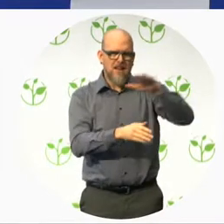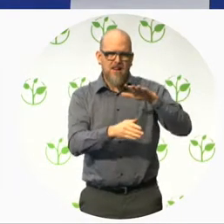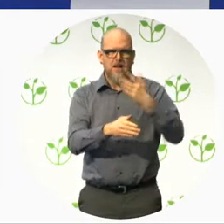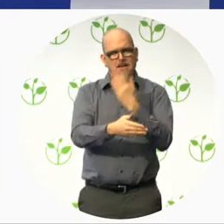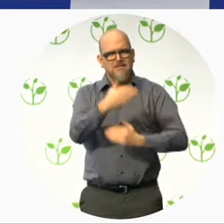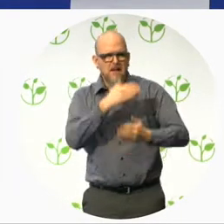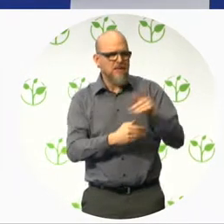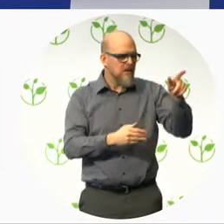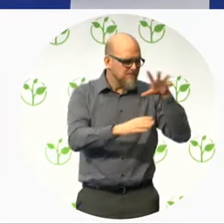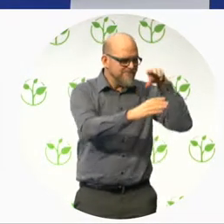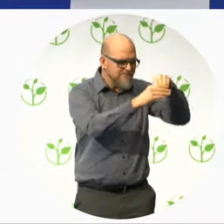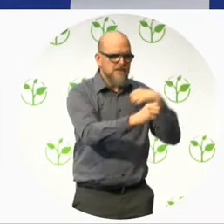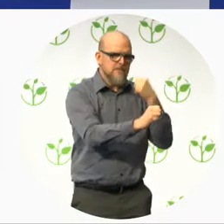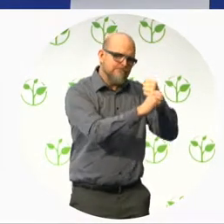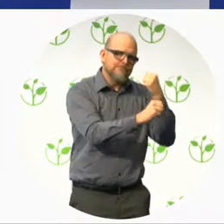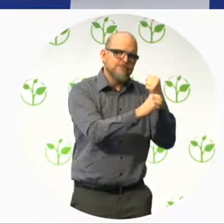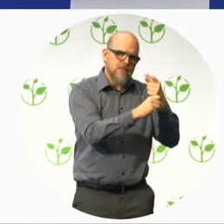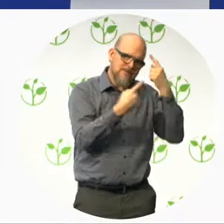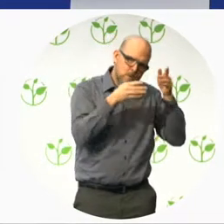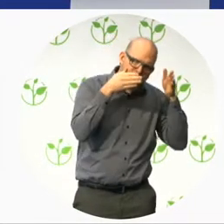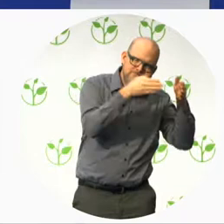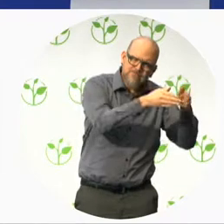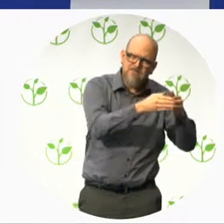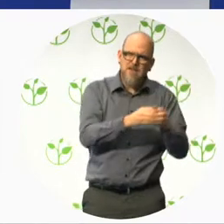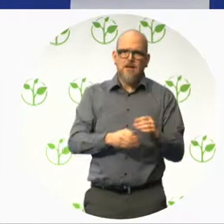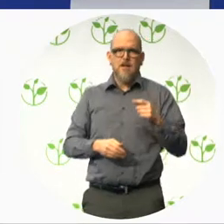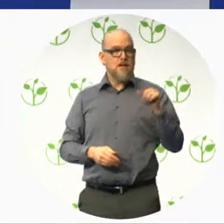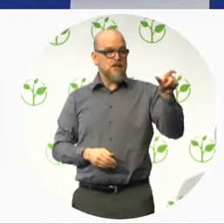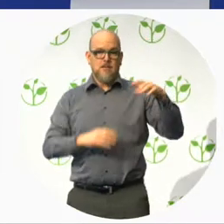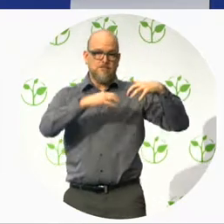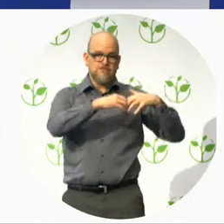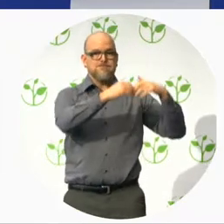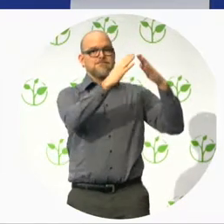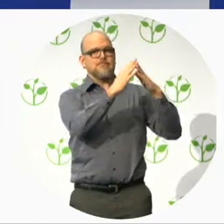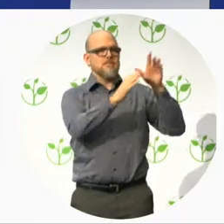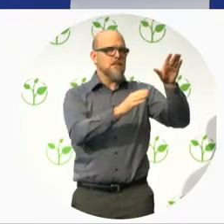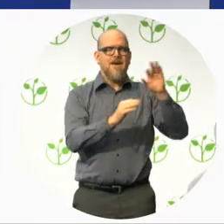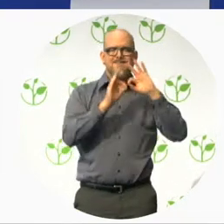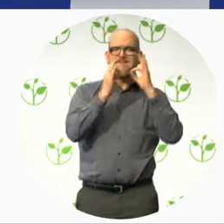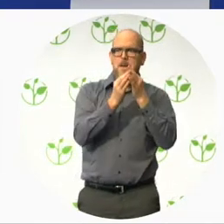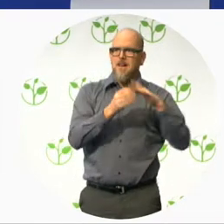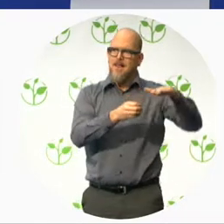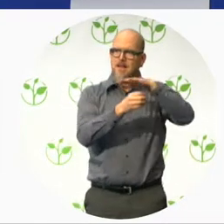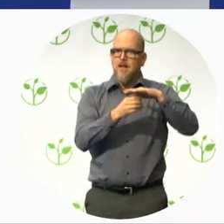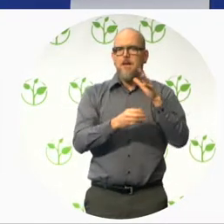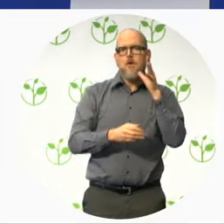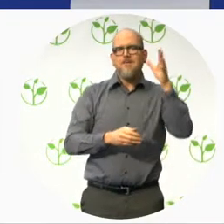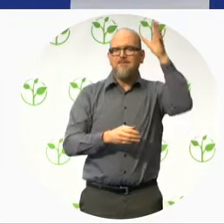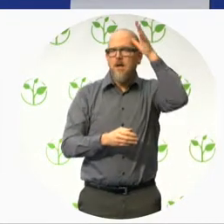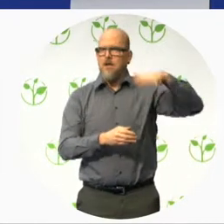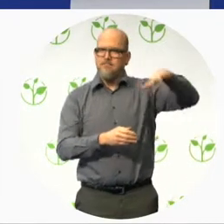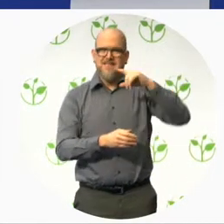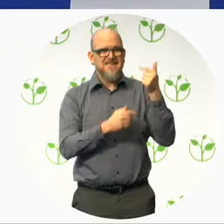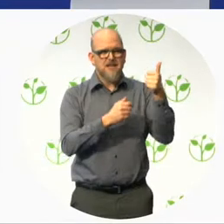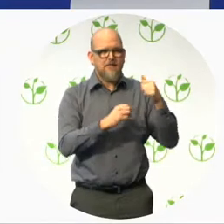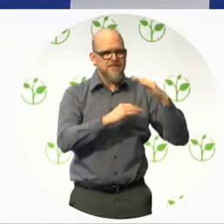are parents, brothers and sisters of persons with intellectual disabilities. But now we are working